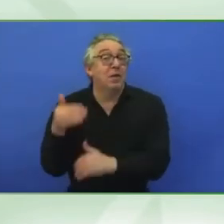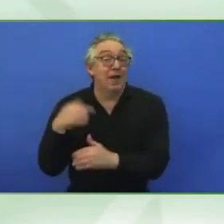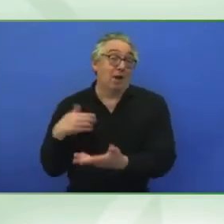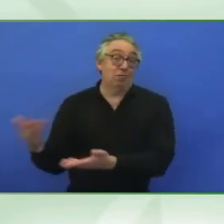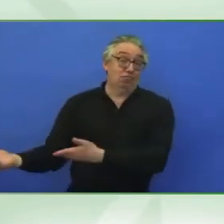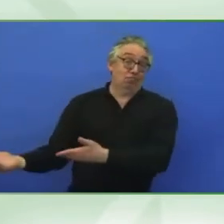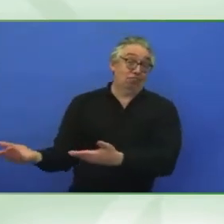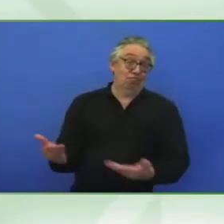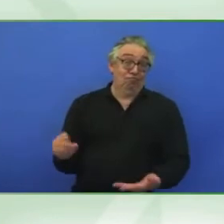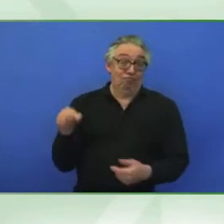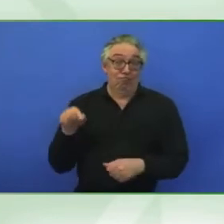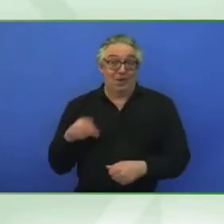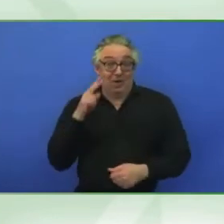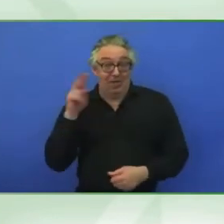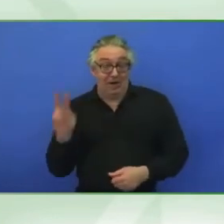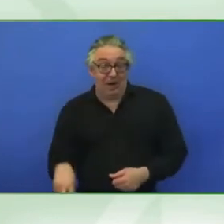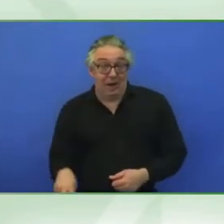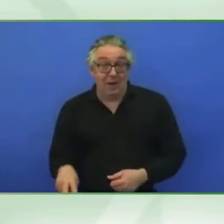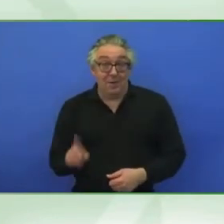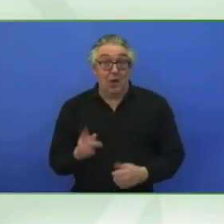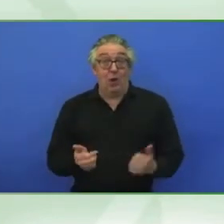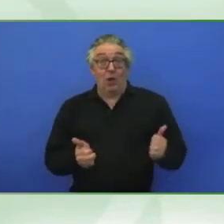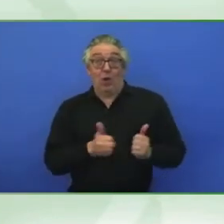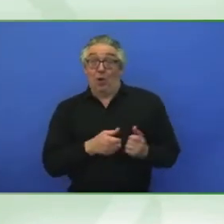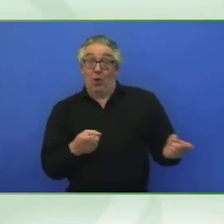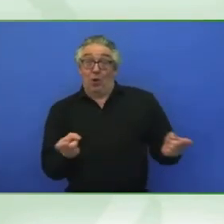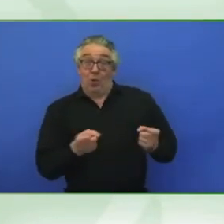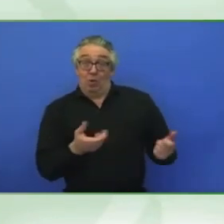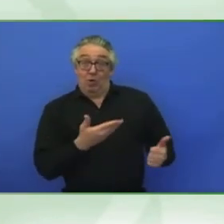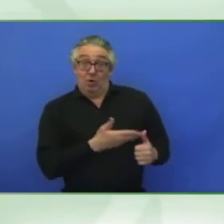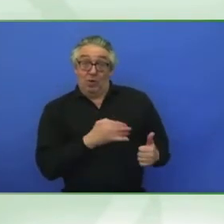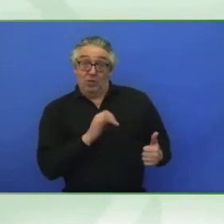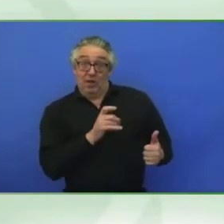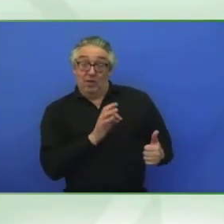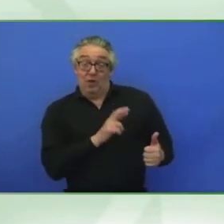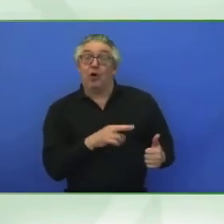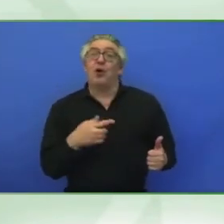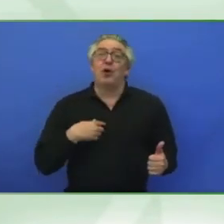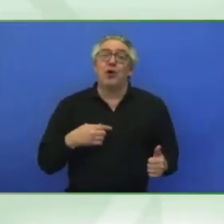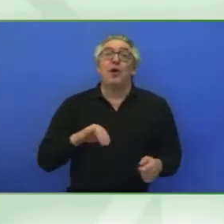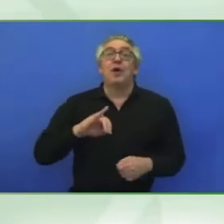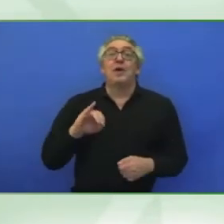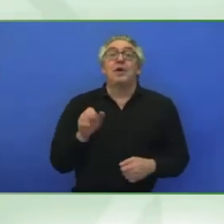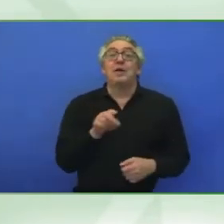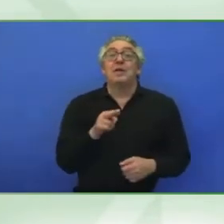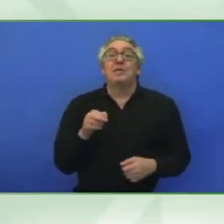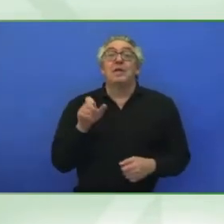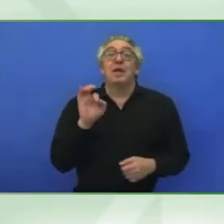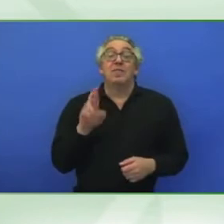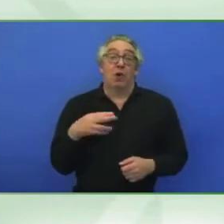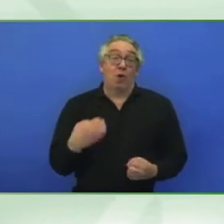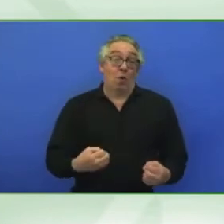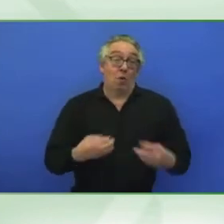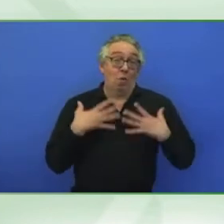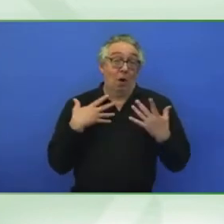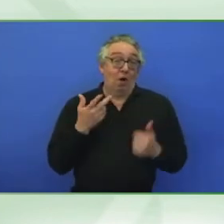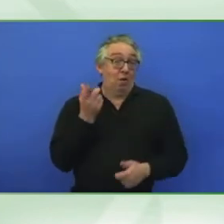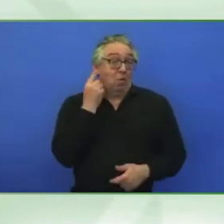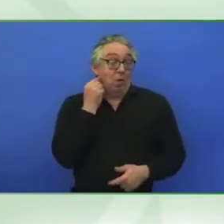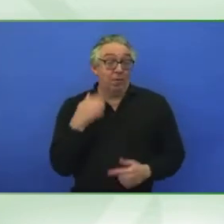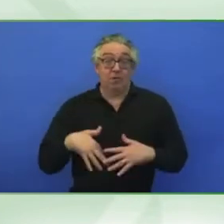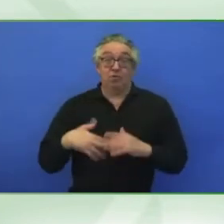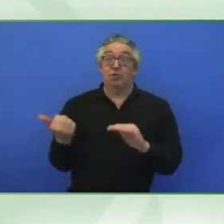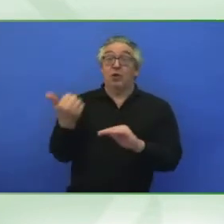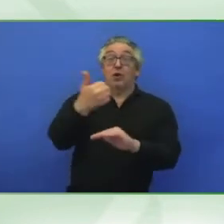introduce yourself, Ms. Jennifer. I'm Jennifer Laszlo Mizrahi. I'm a white female and the founder of respectability.